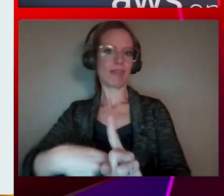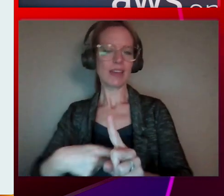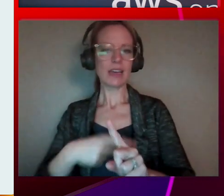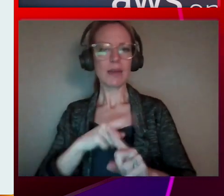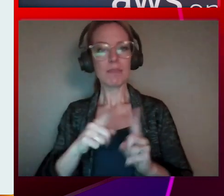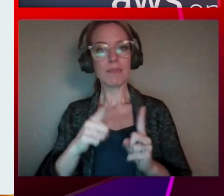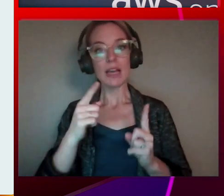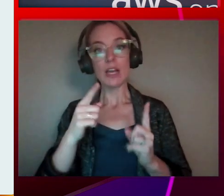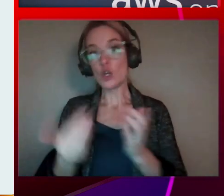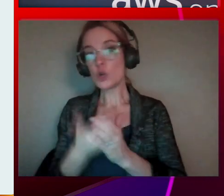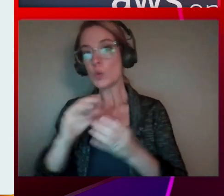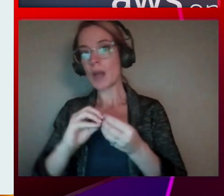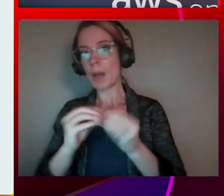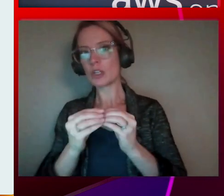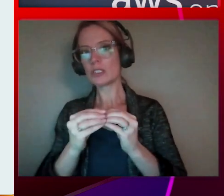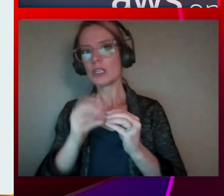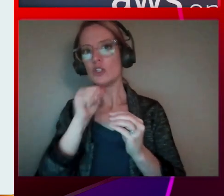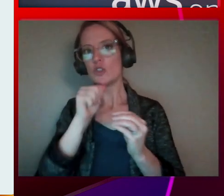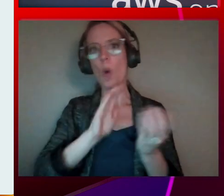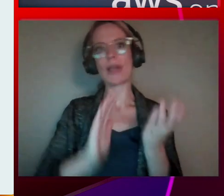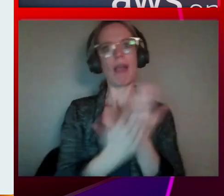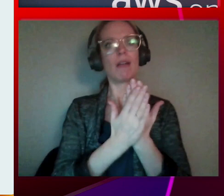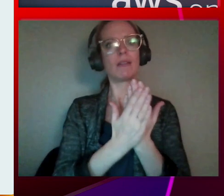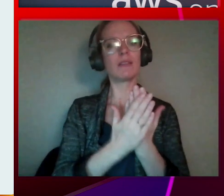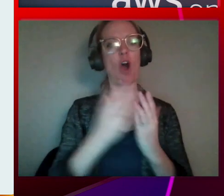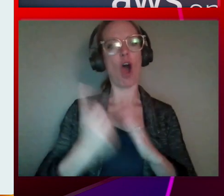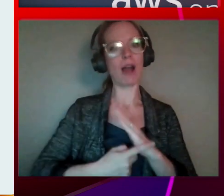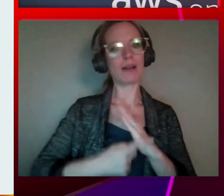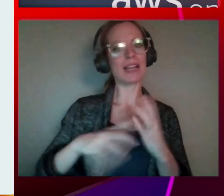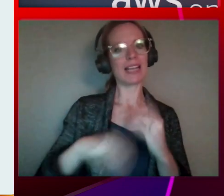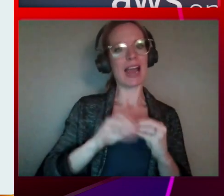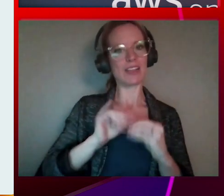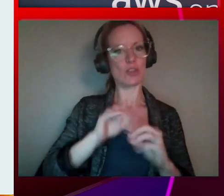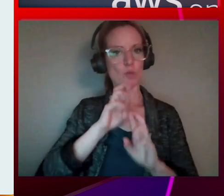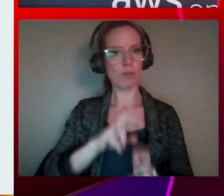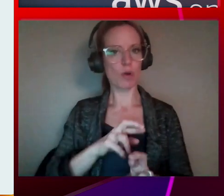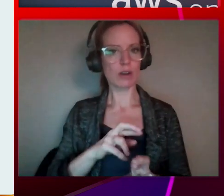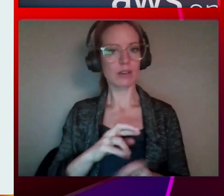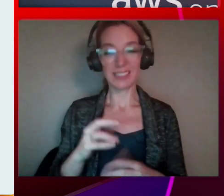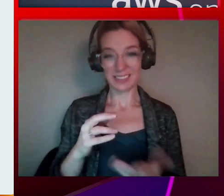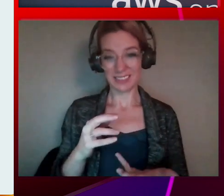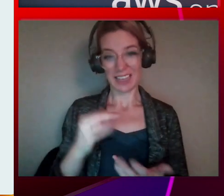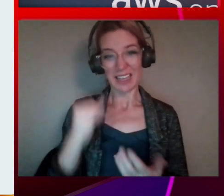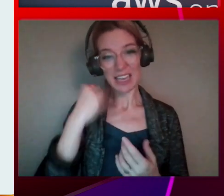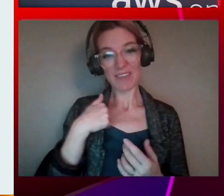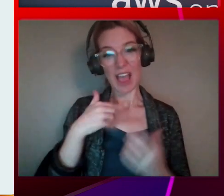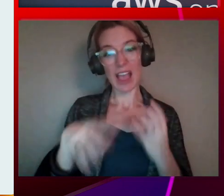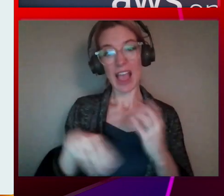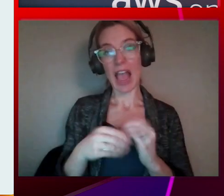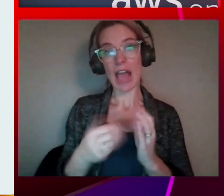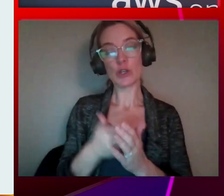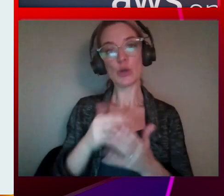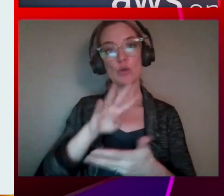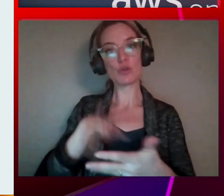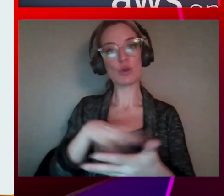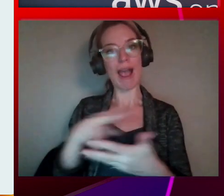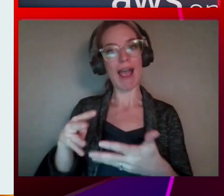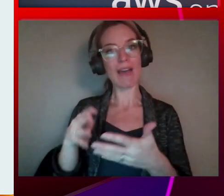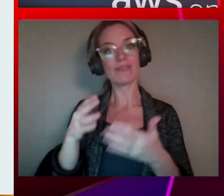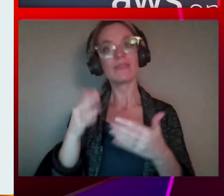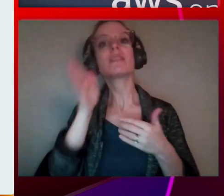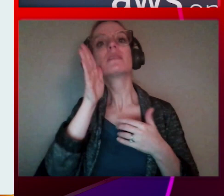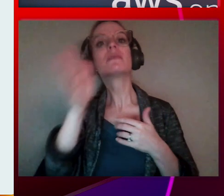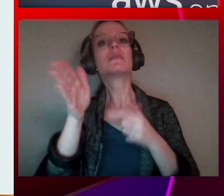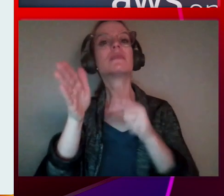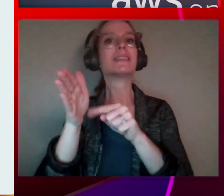does this solve that problem? Like if I went and added a new graph and I go back in time, it's going to give me a regenerated version? That's a good